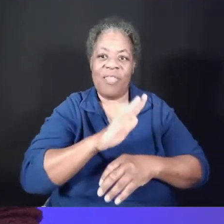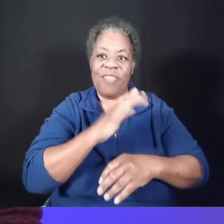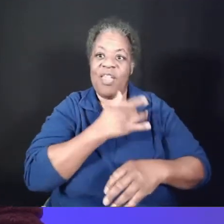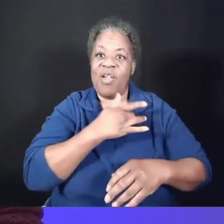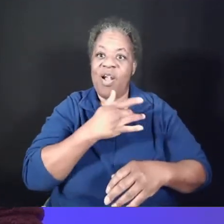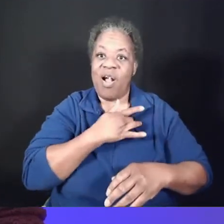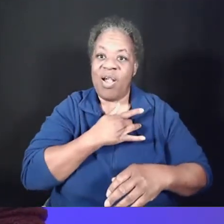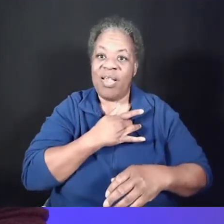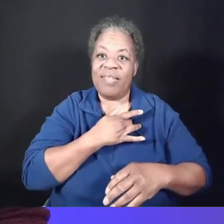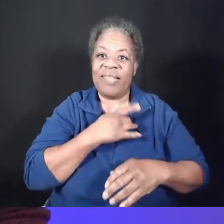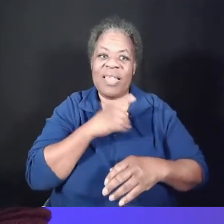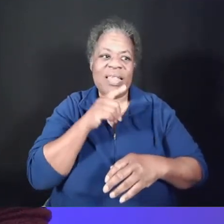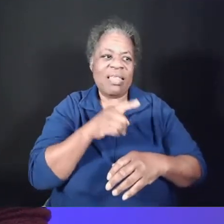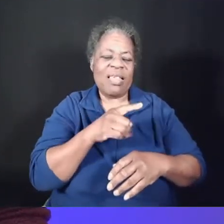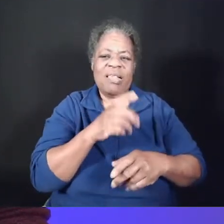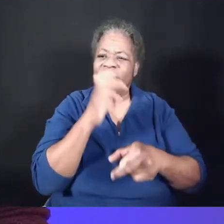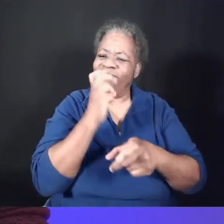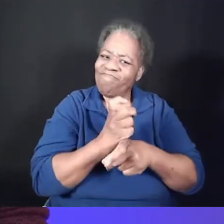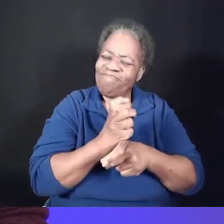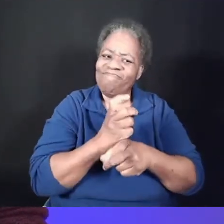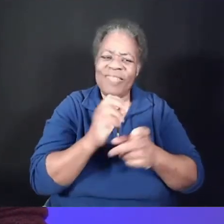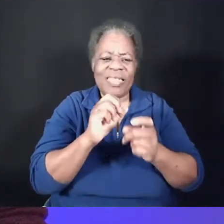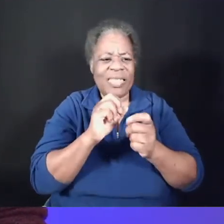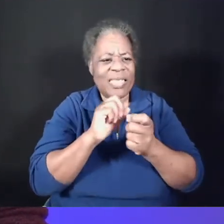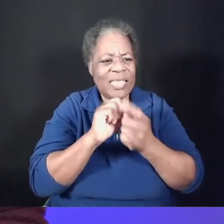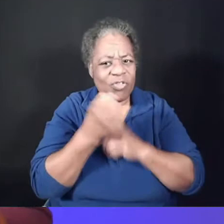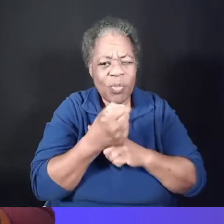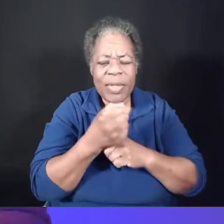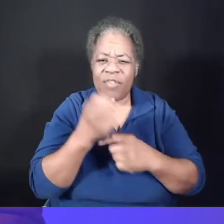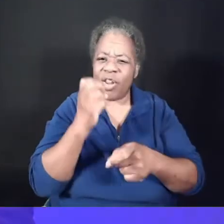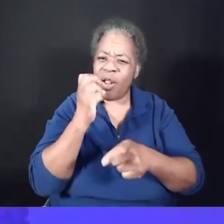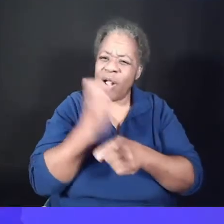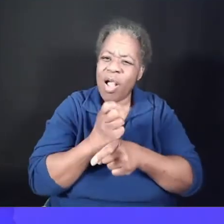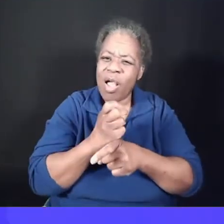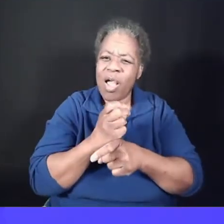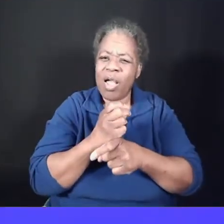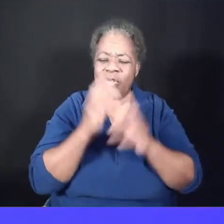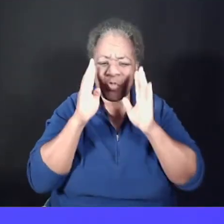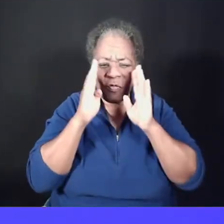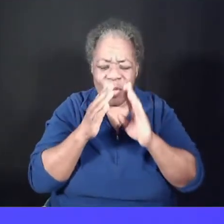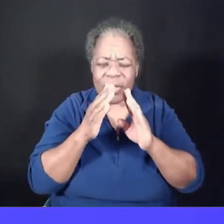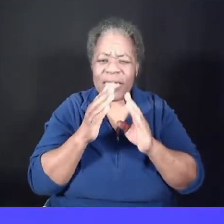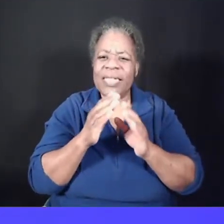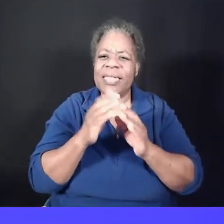situation, it's easy to lose focus on what is important. Join me in prayer.